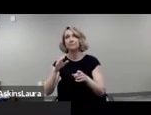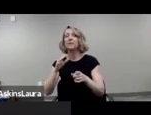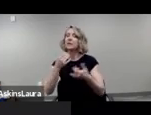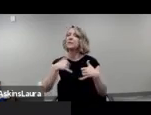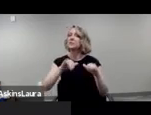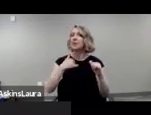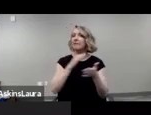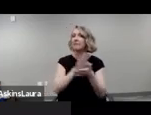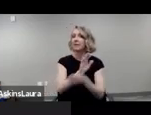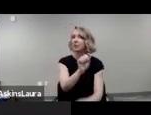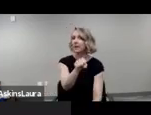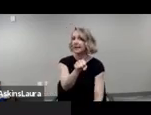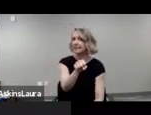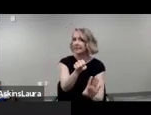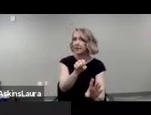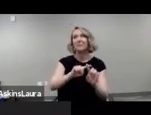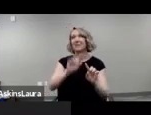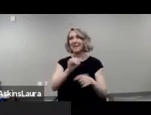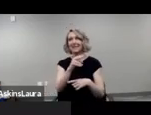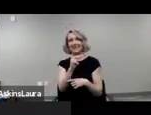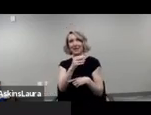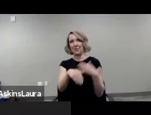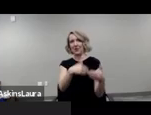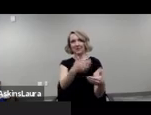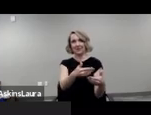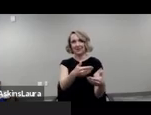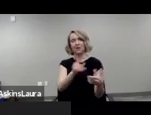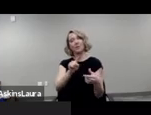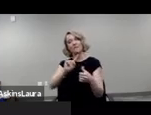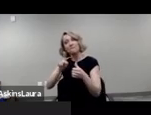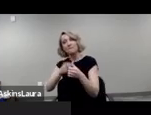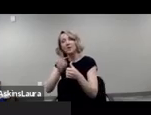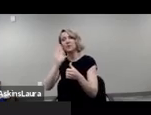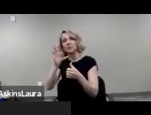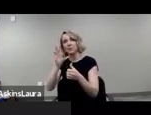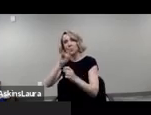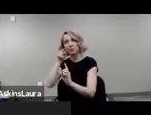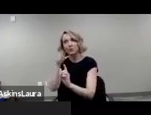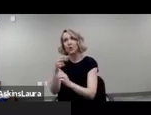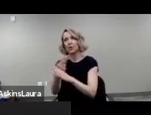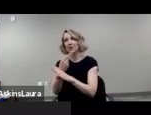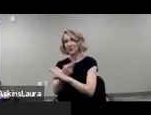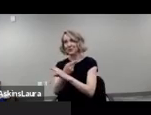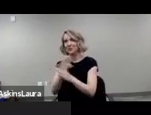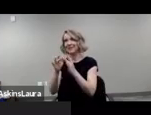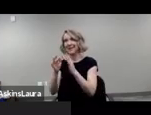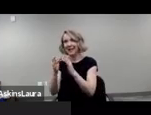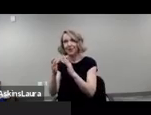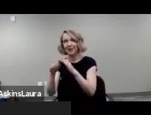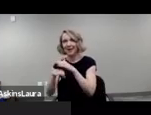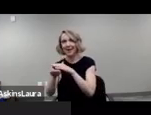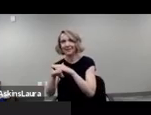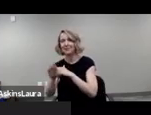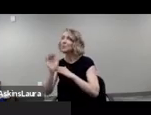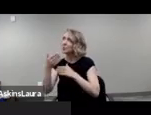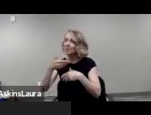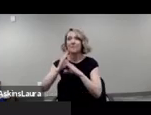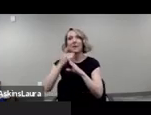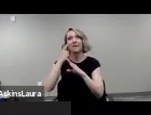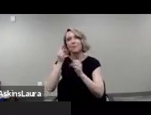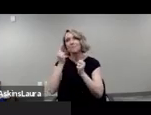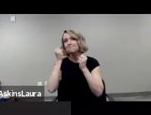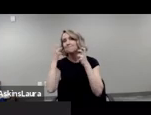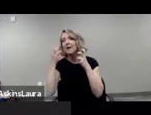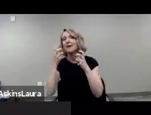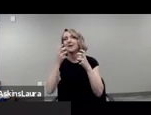still a paper process but that's a second process that's not how they're going to target it first so it's going to be a barrier for a lot of our diverse intersectional